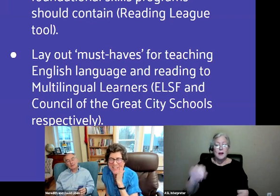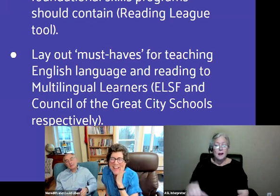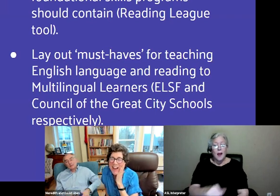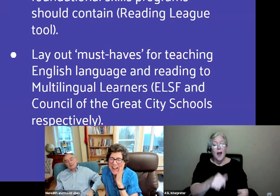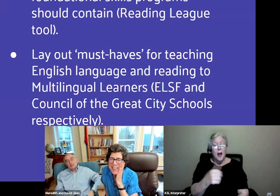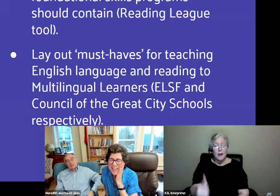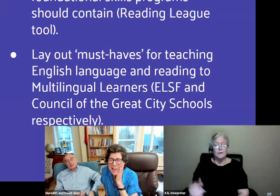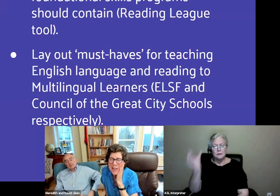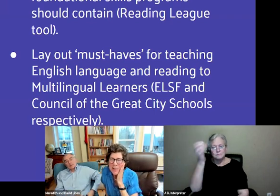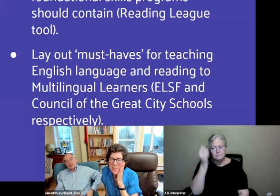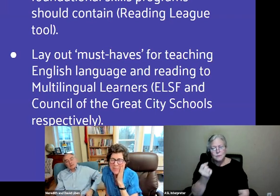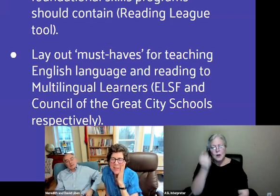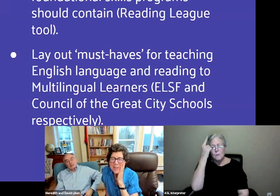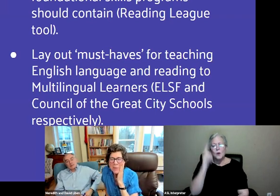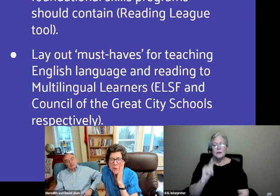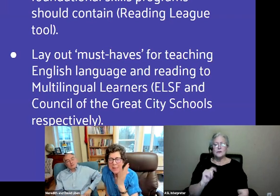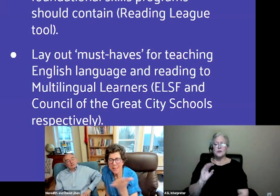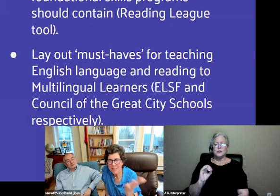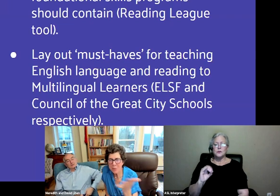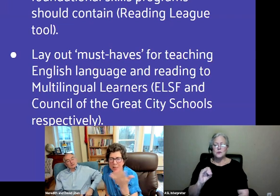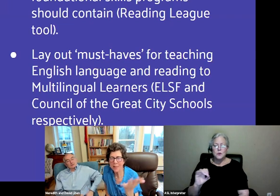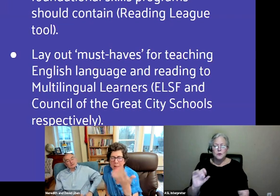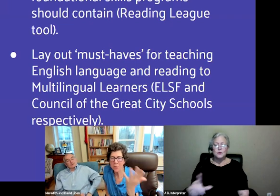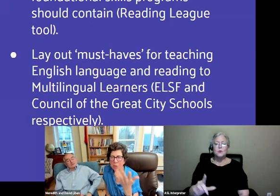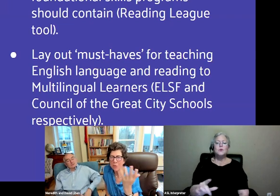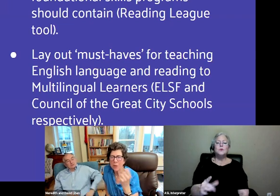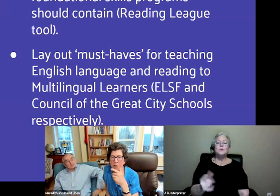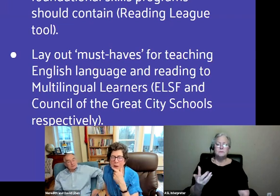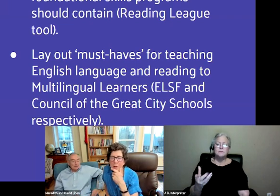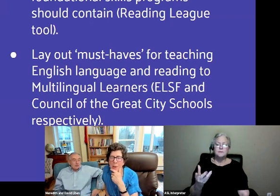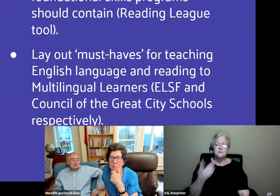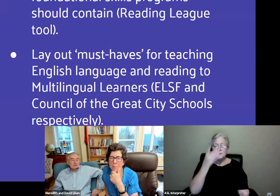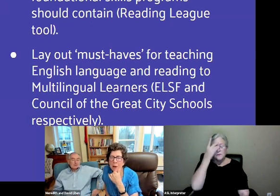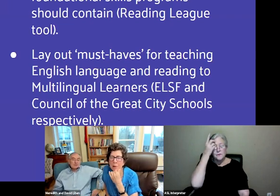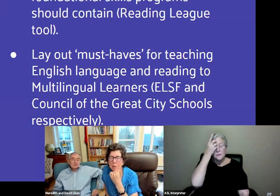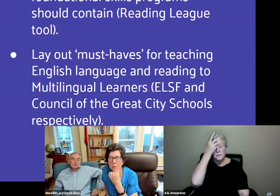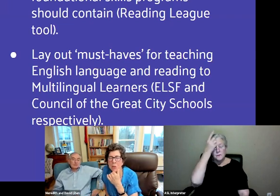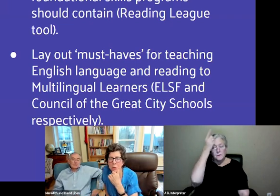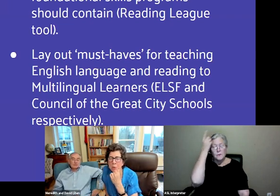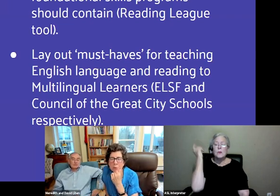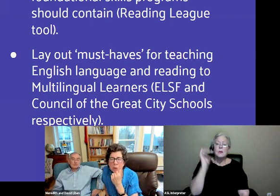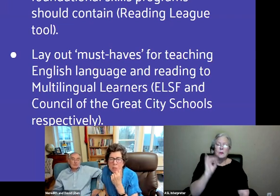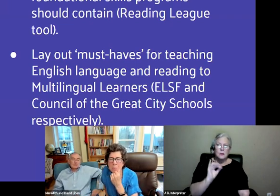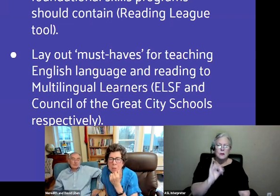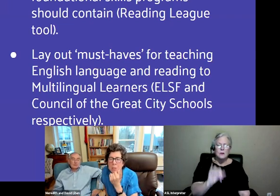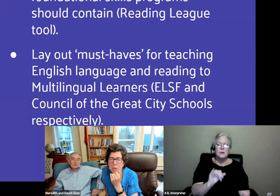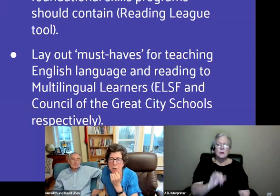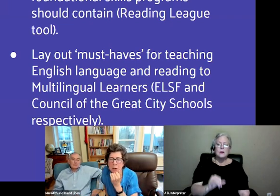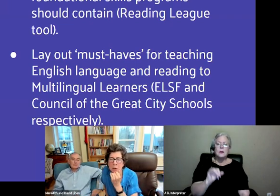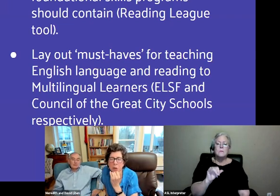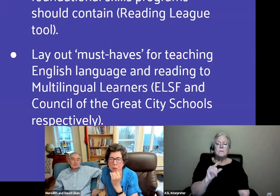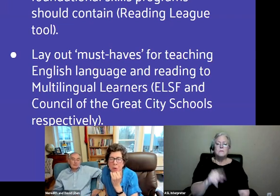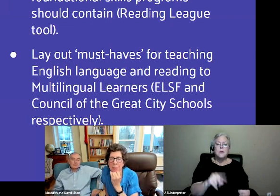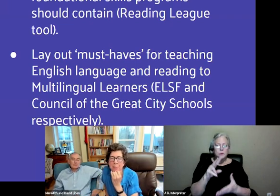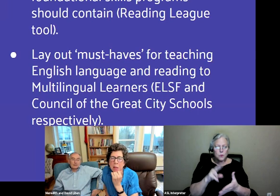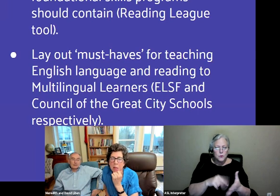I think, which makes sense because the Reading League was, you know, founded by, for children with learning disabilities, so,